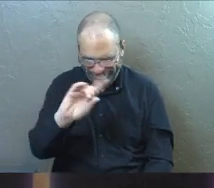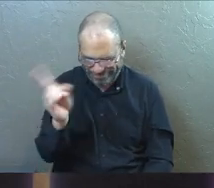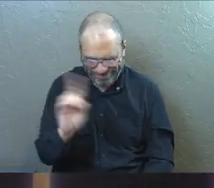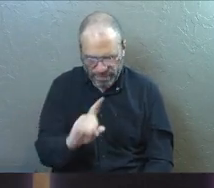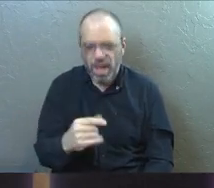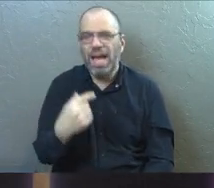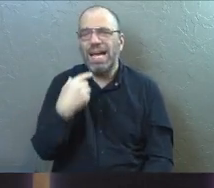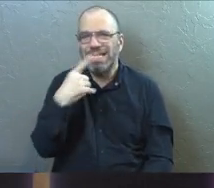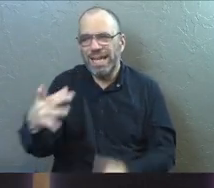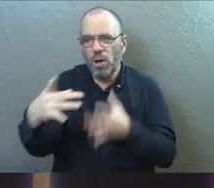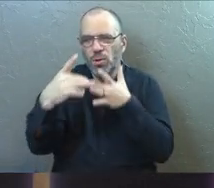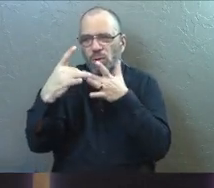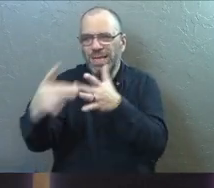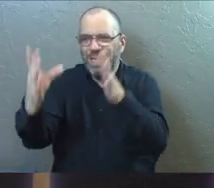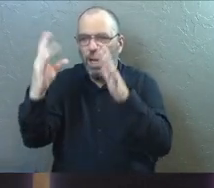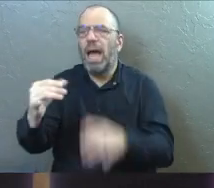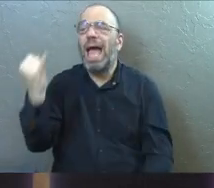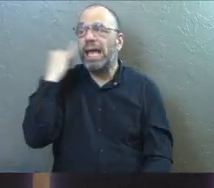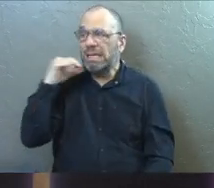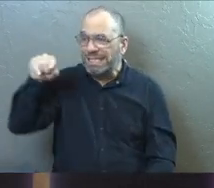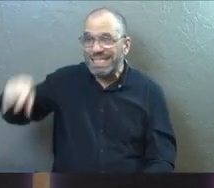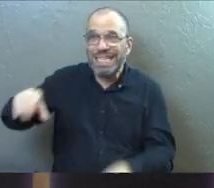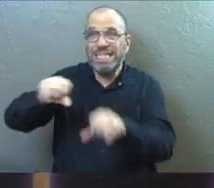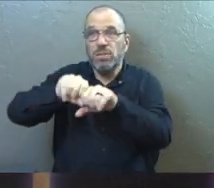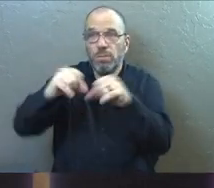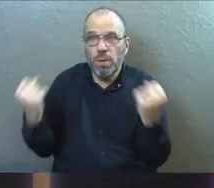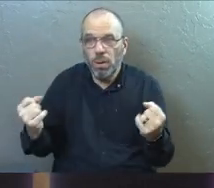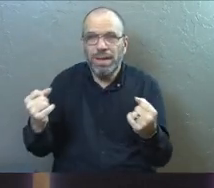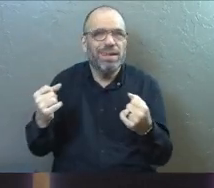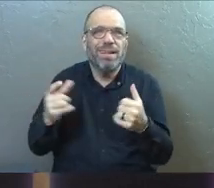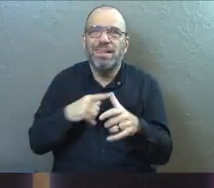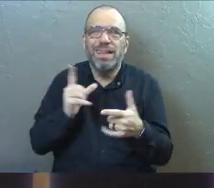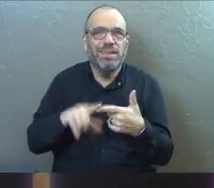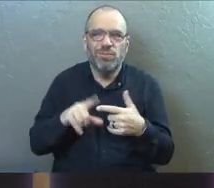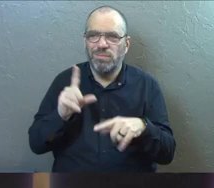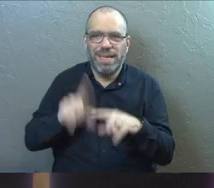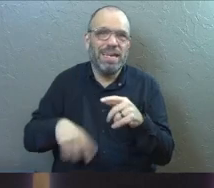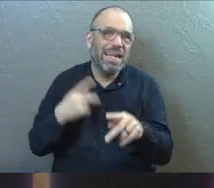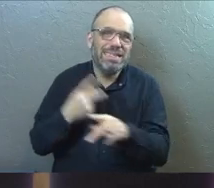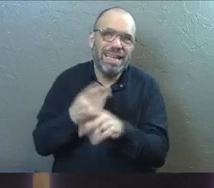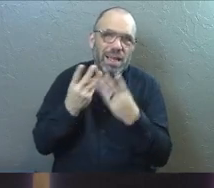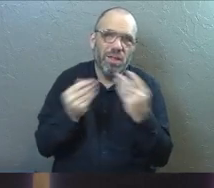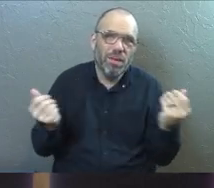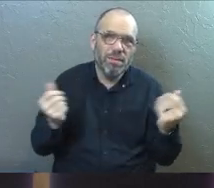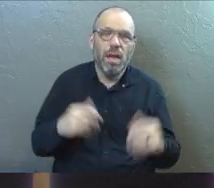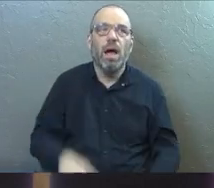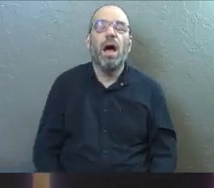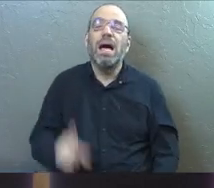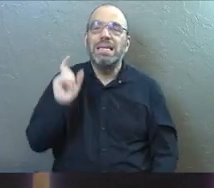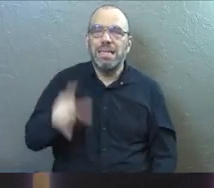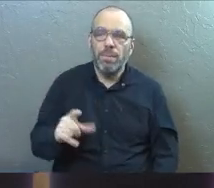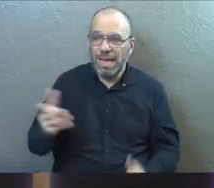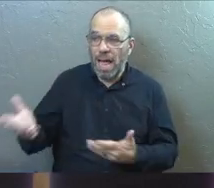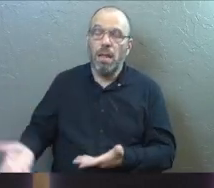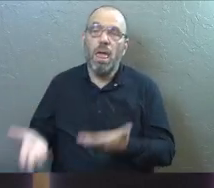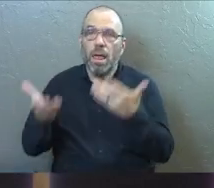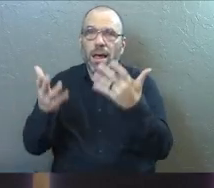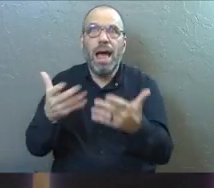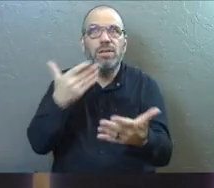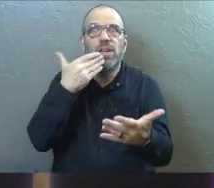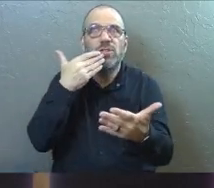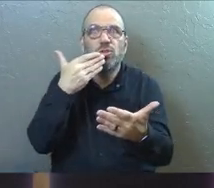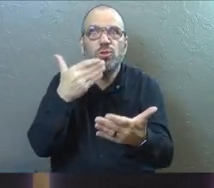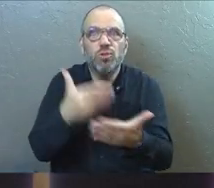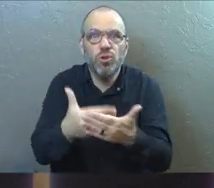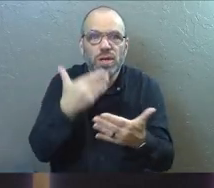You got to tell your leadership if something's broken, otherwise it can't be addressed. Somebody's got to bring it up. That's